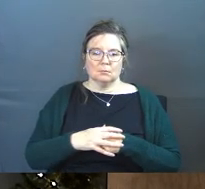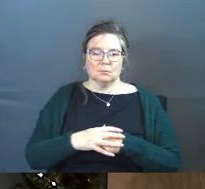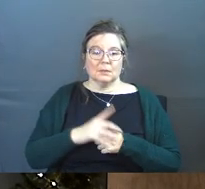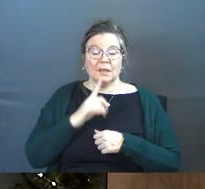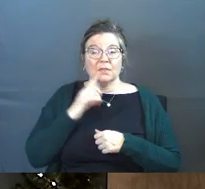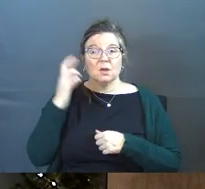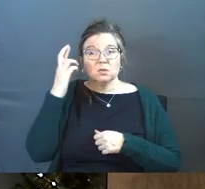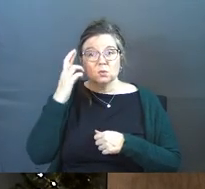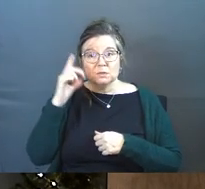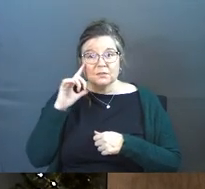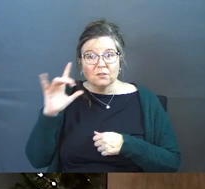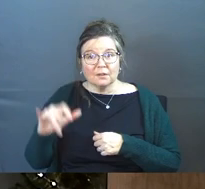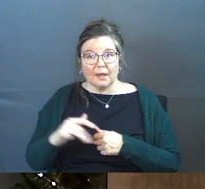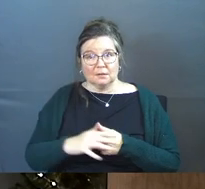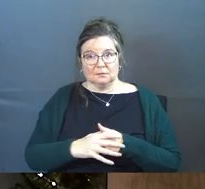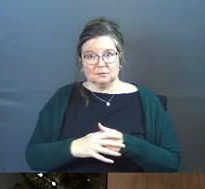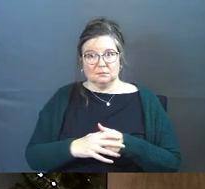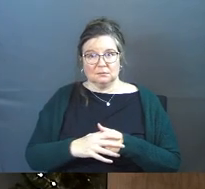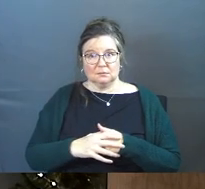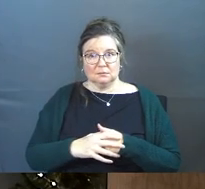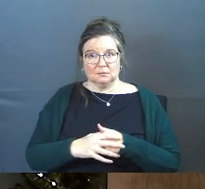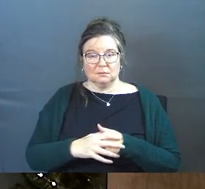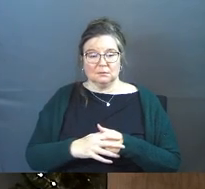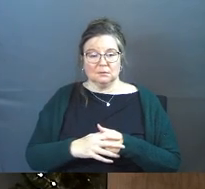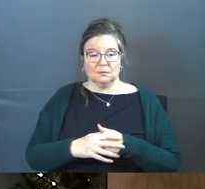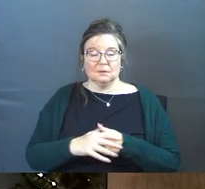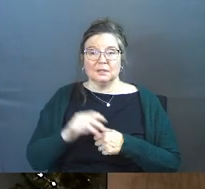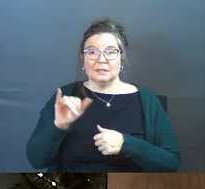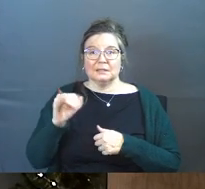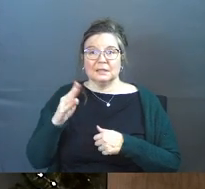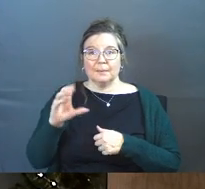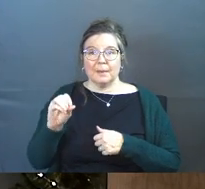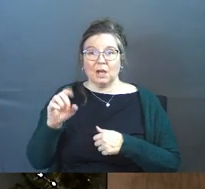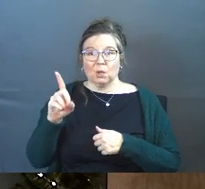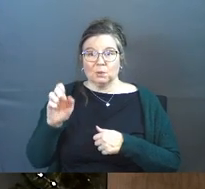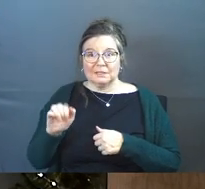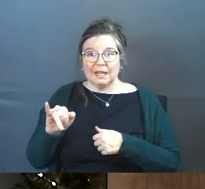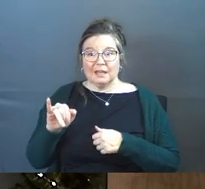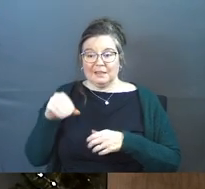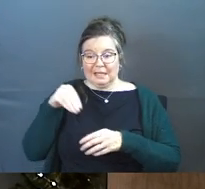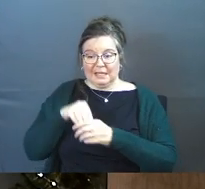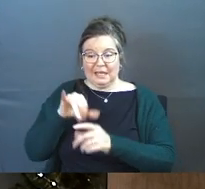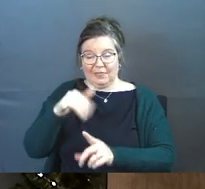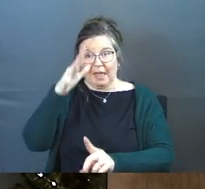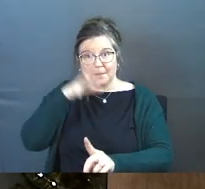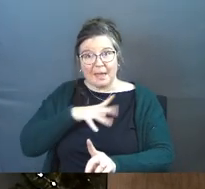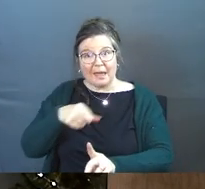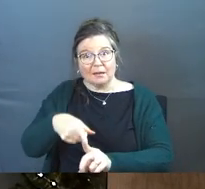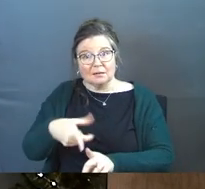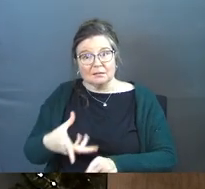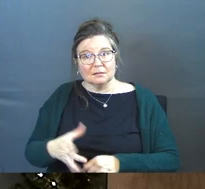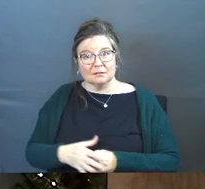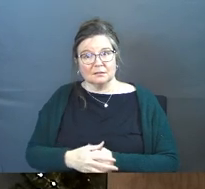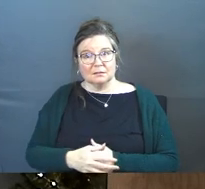There's a reason for that. It is the Imago Dei that existed in that man.